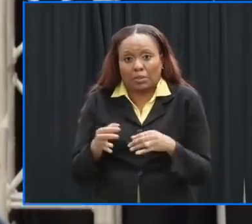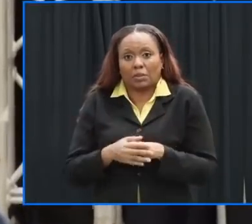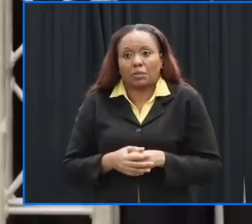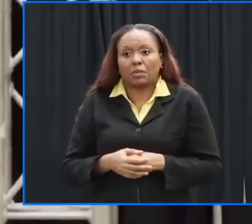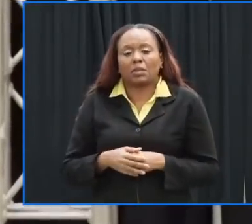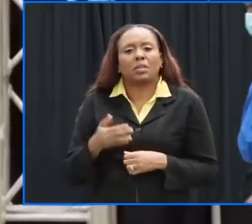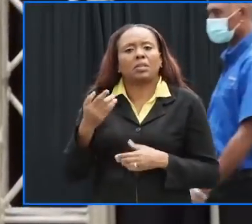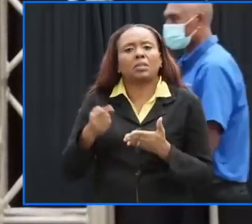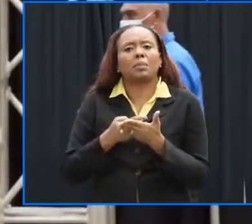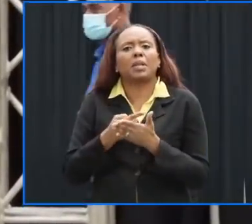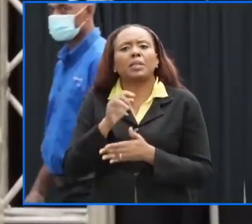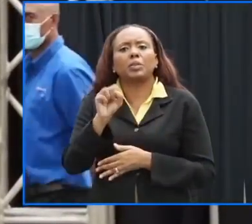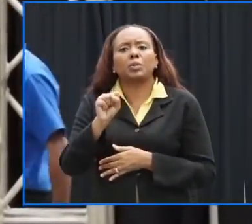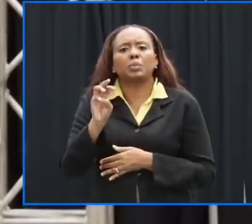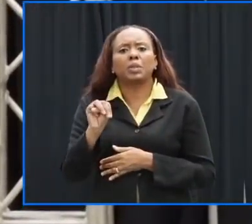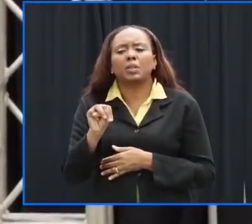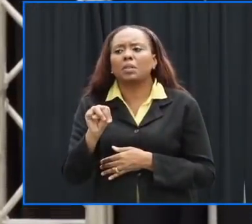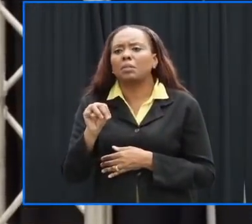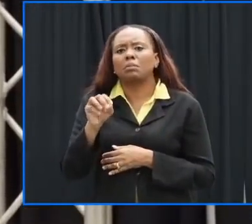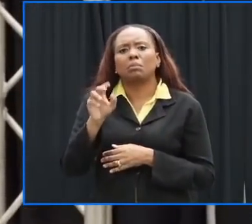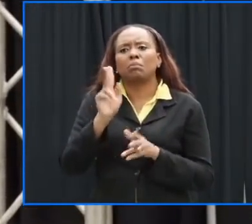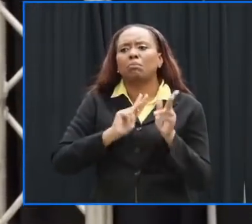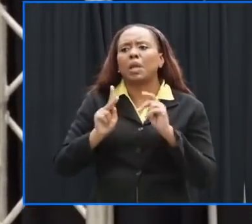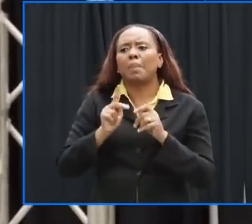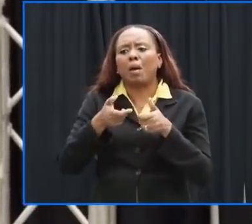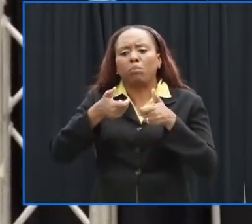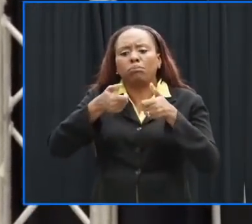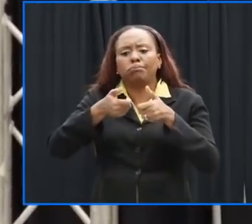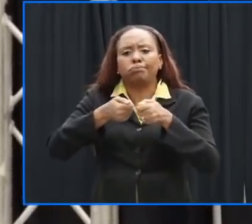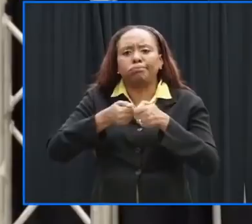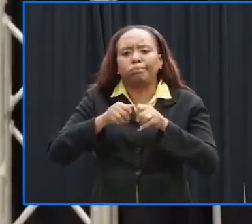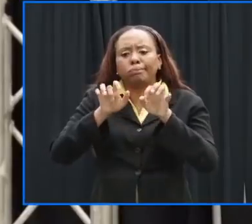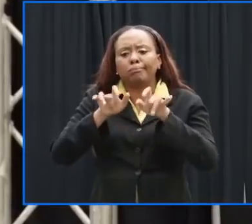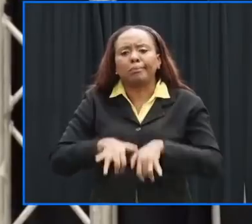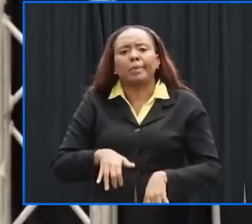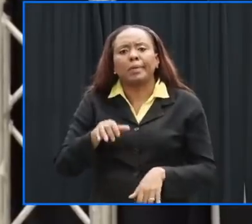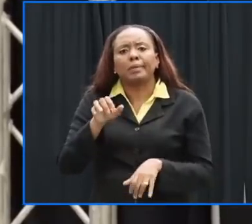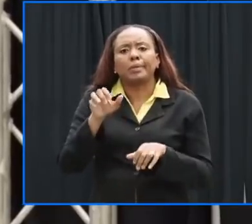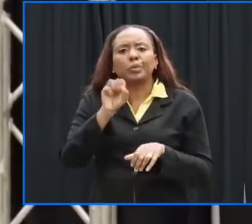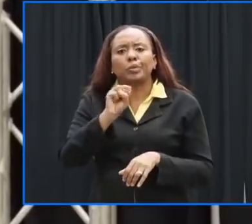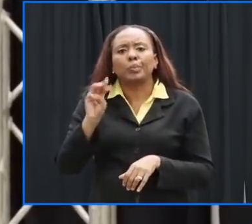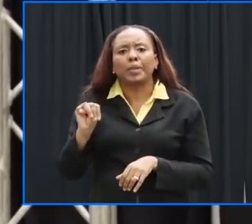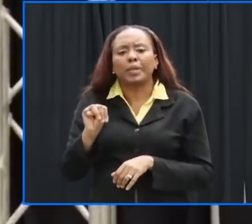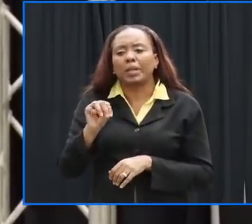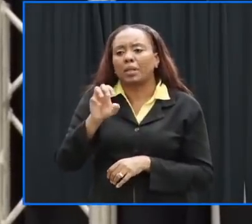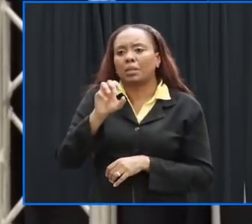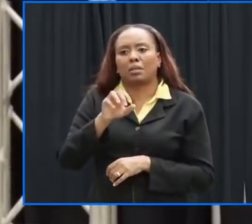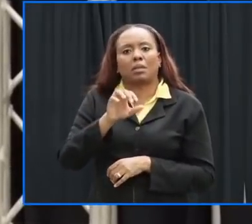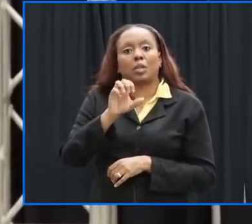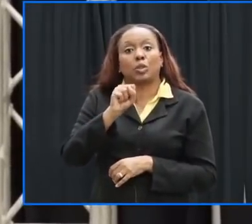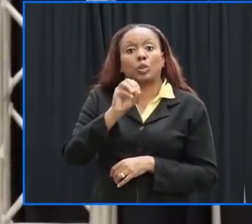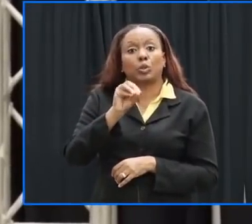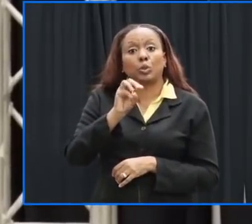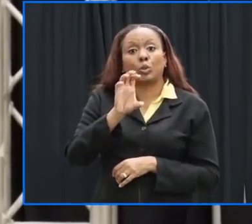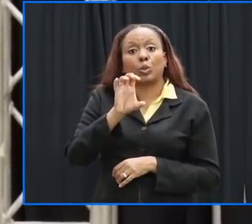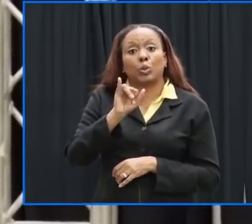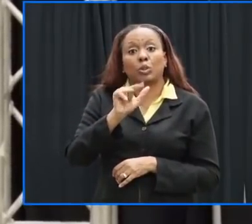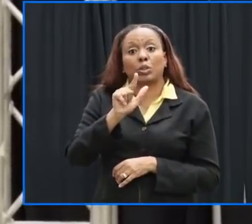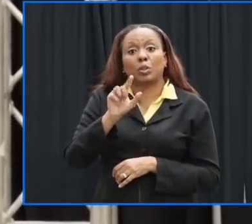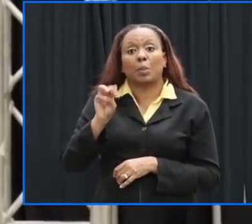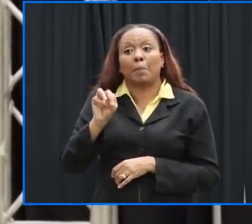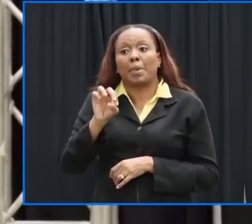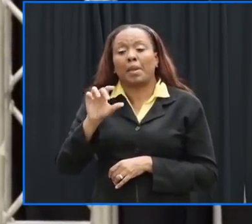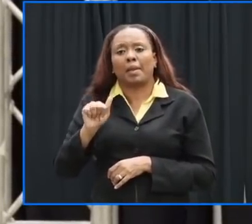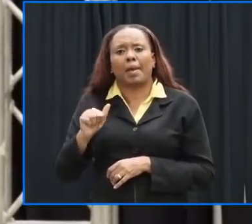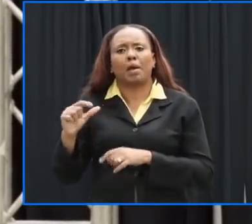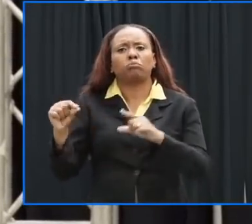of the government information sources which include the government information service